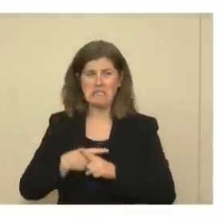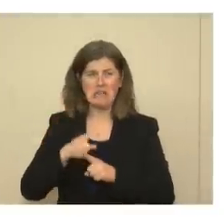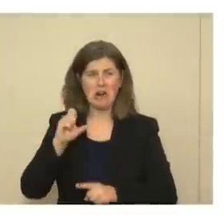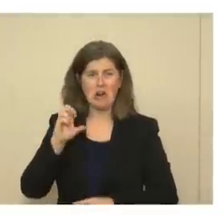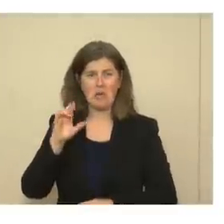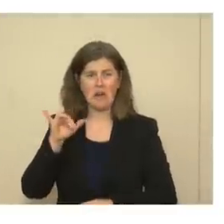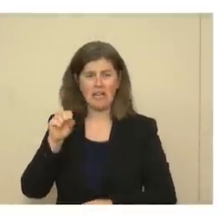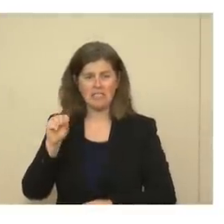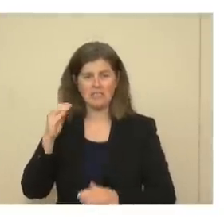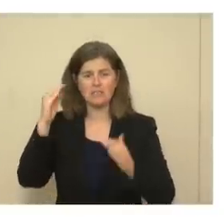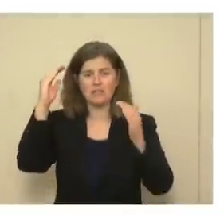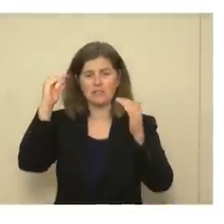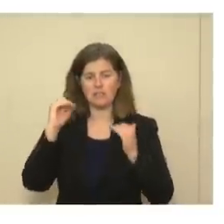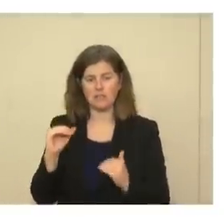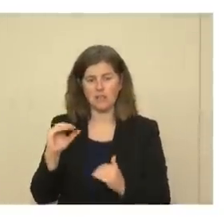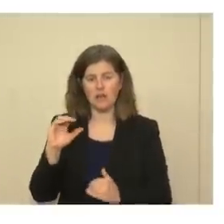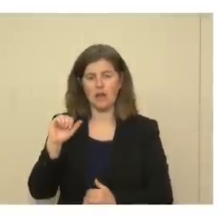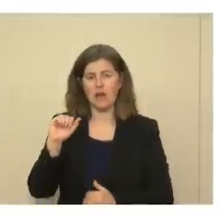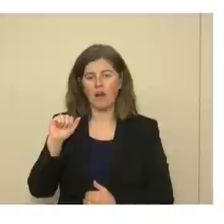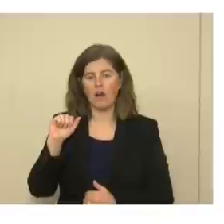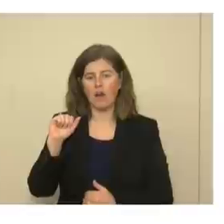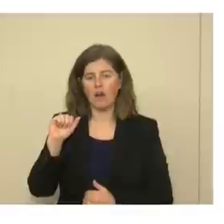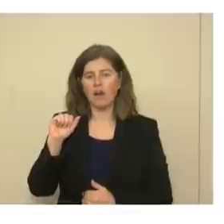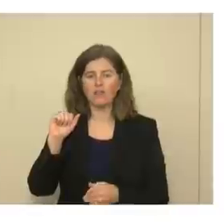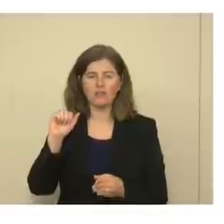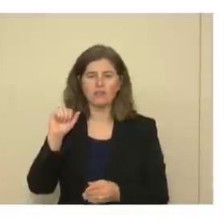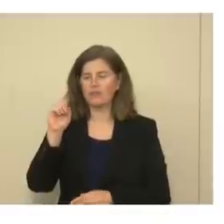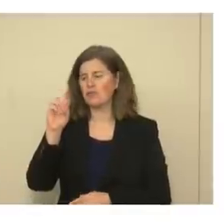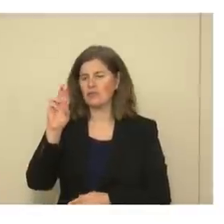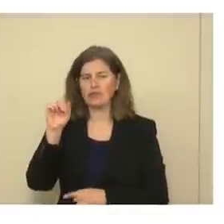is Aubrey Drake Graham, otherwise known as Drake,